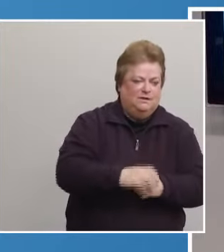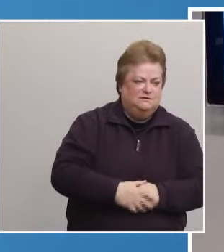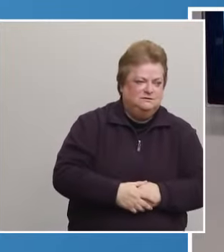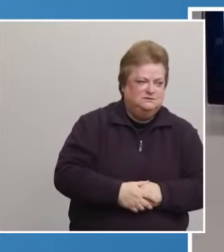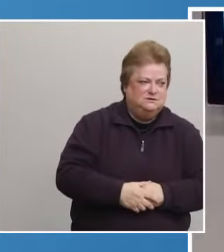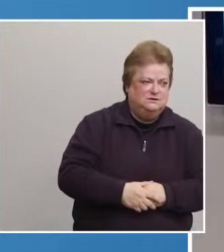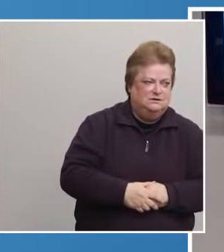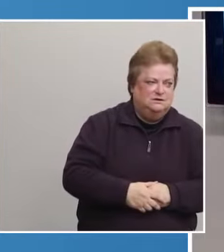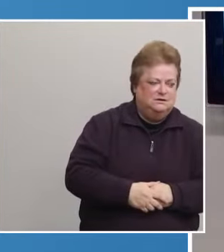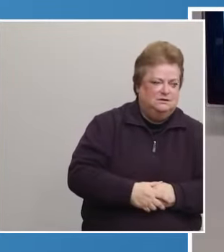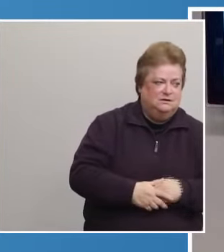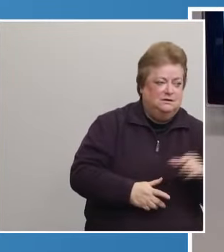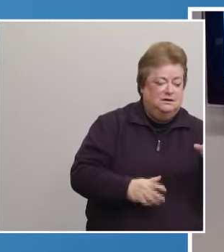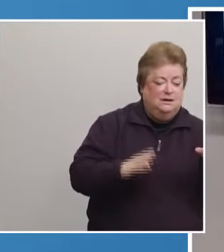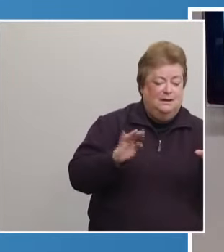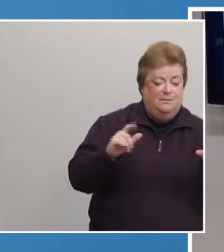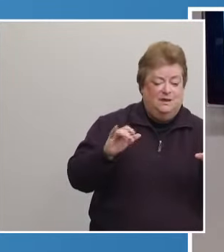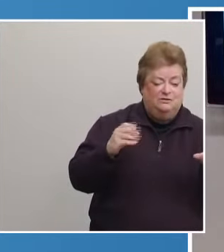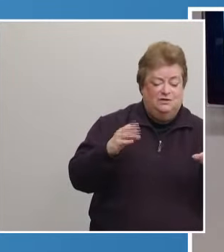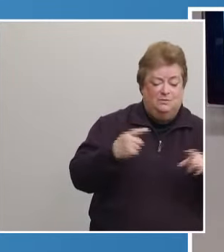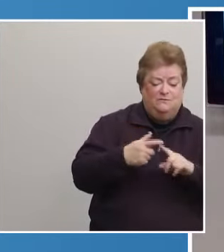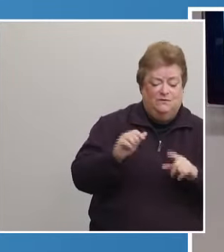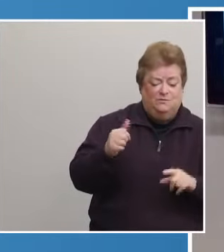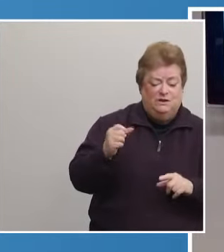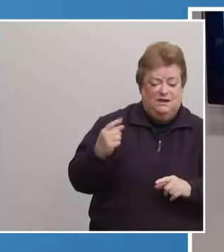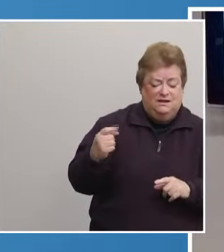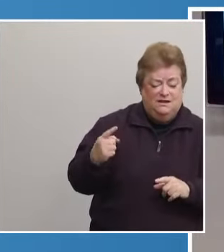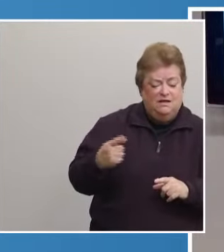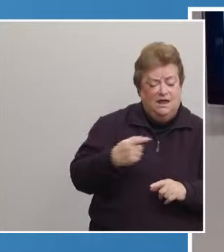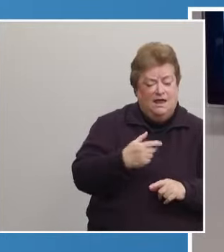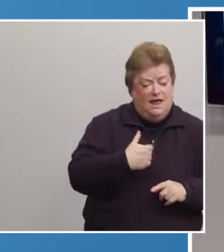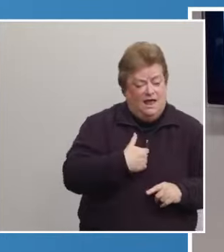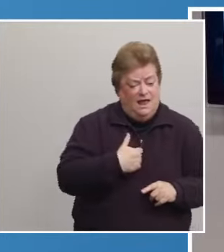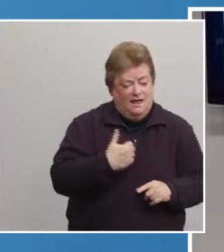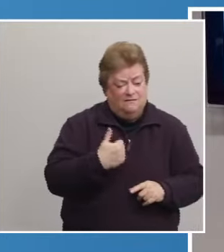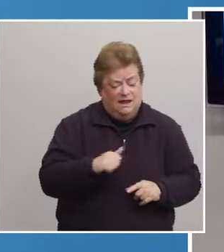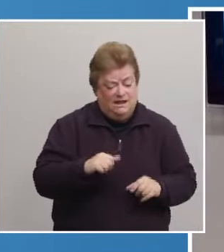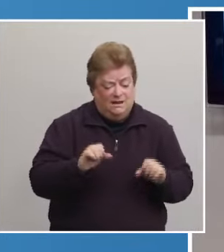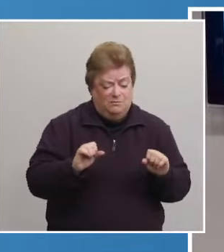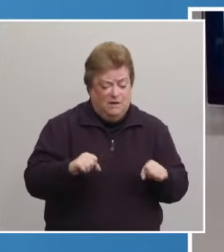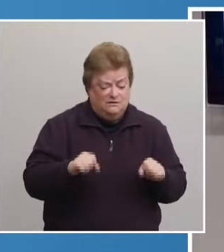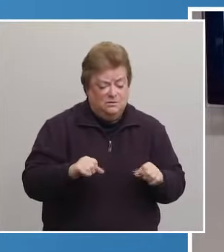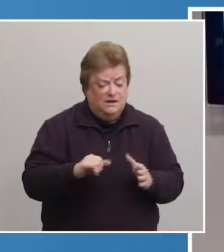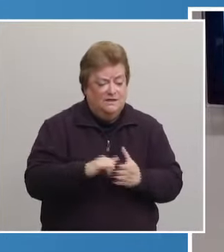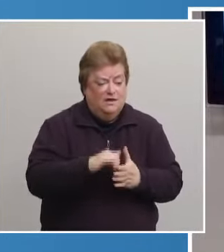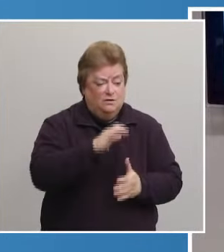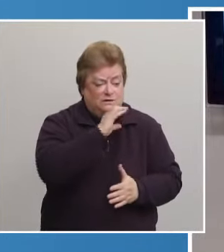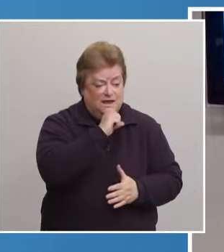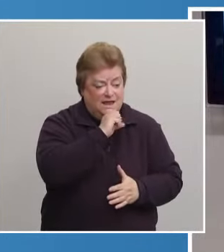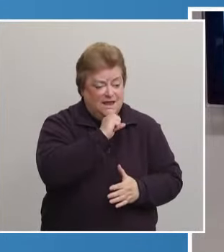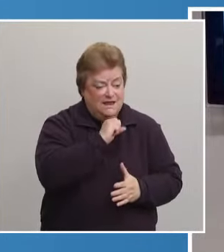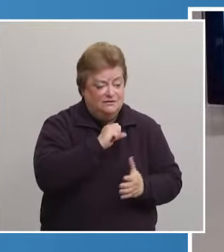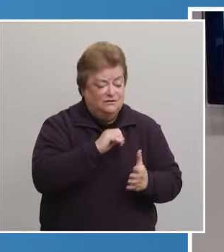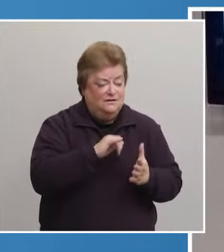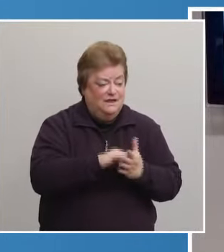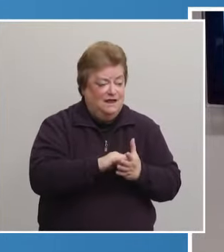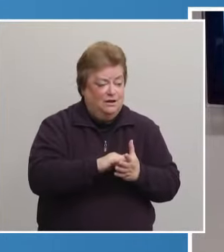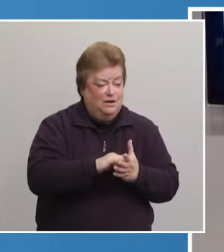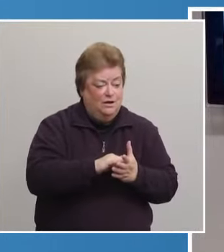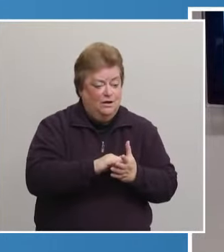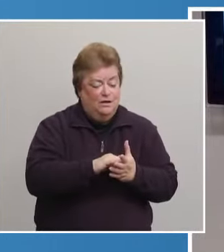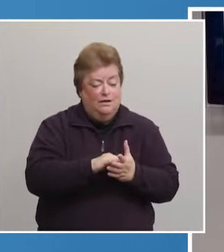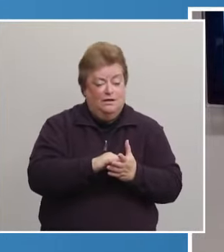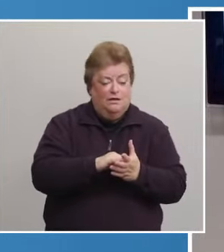Is there a possibility, as we get to age groups, maybe that are more online, a registration